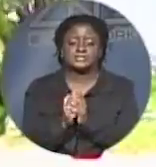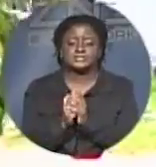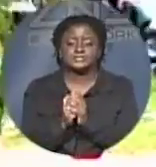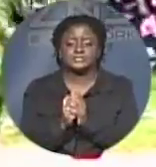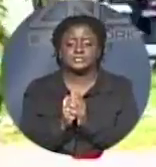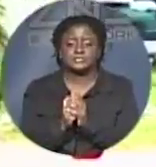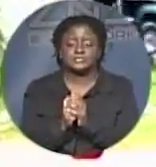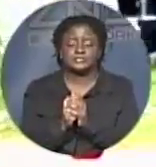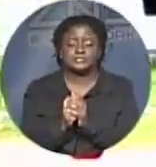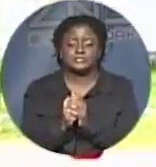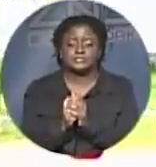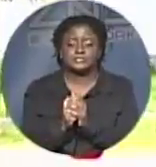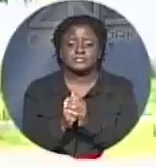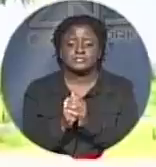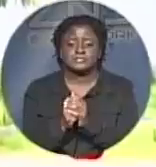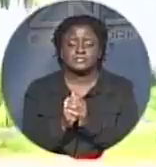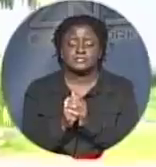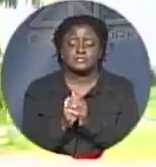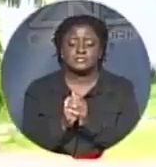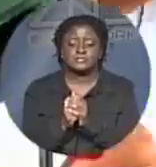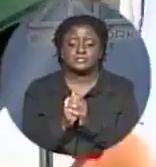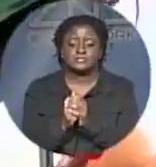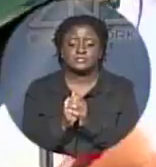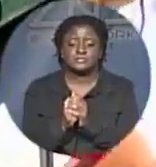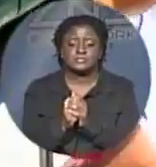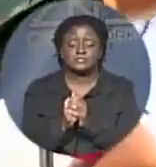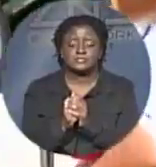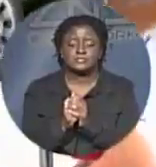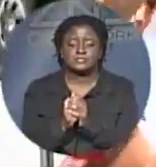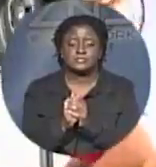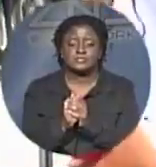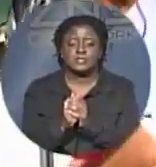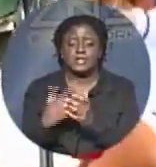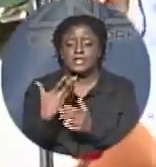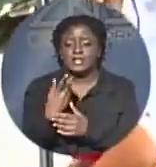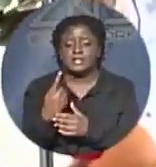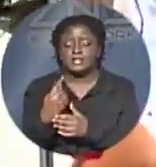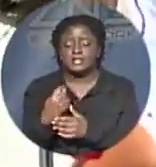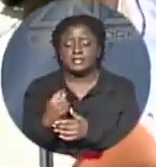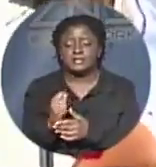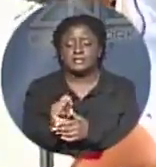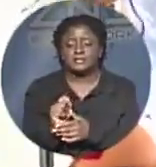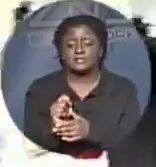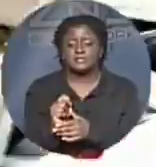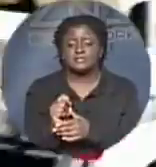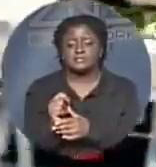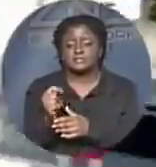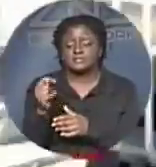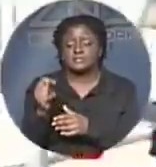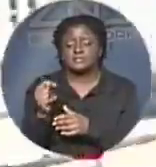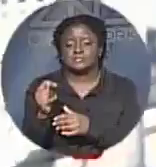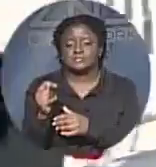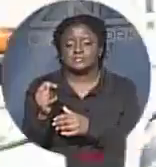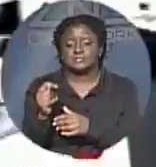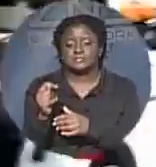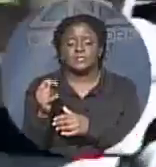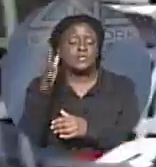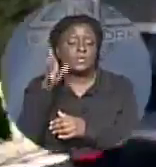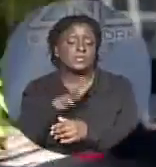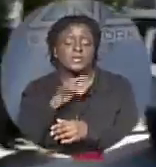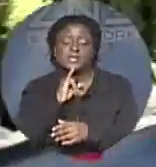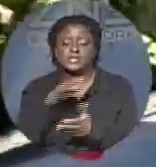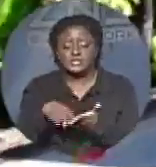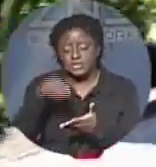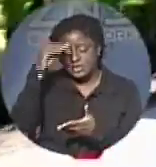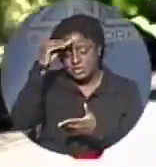There, historian Martin Grand gives this host a lesson in Harbor Island transport. He tells her this is the little car that Harbor Islanders